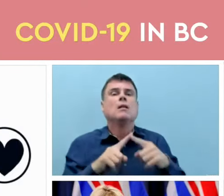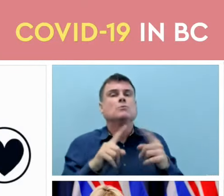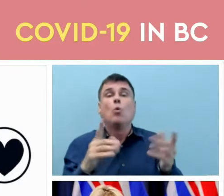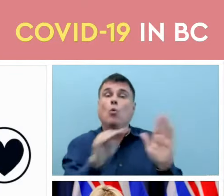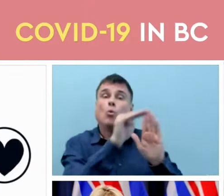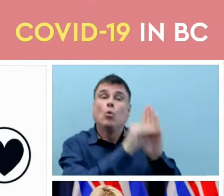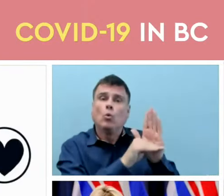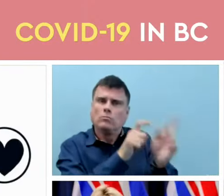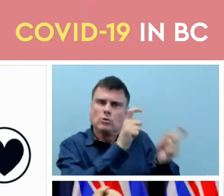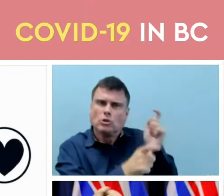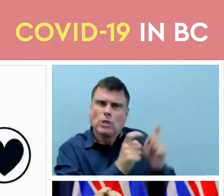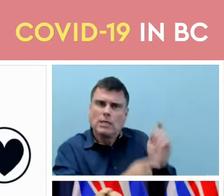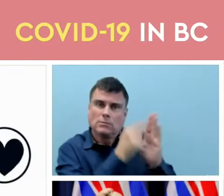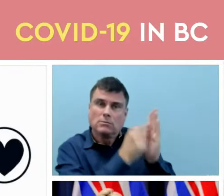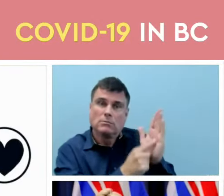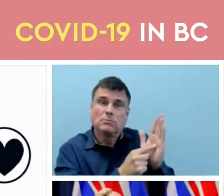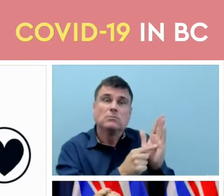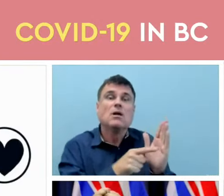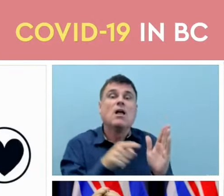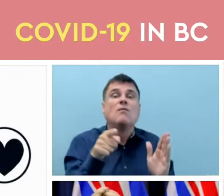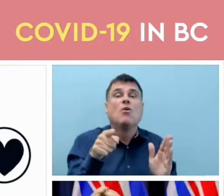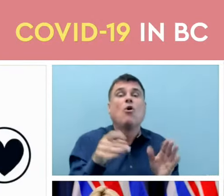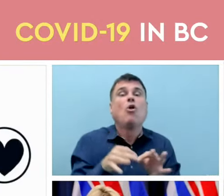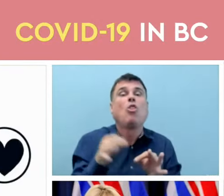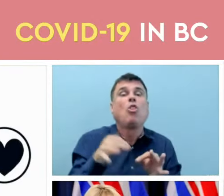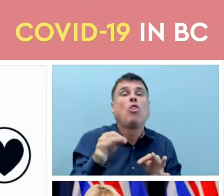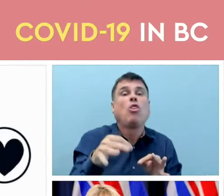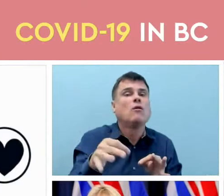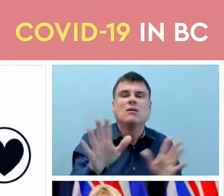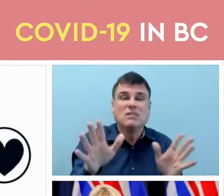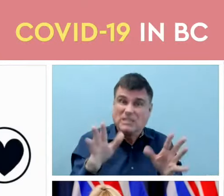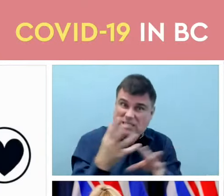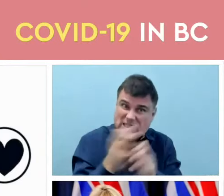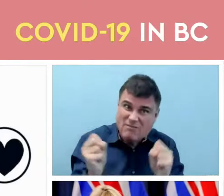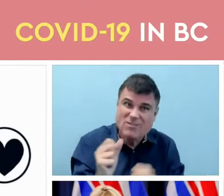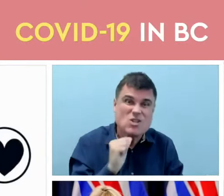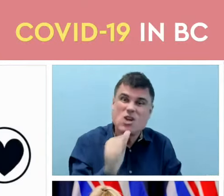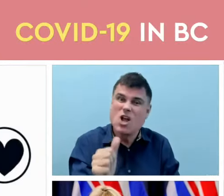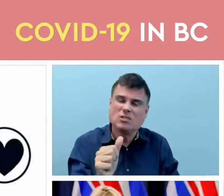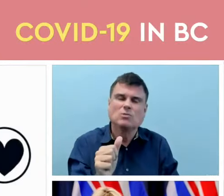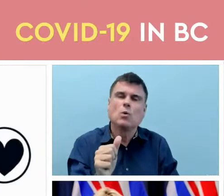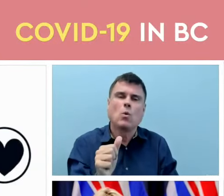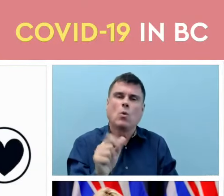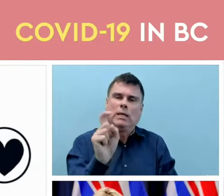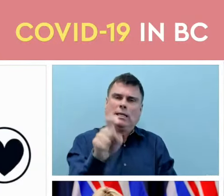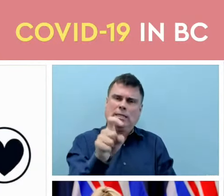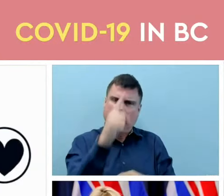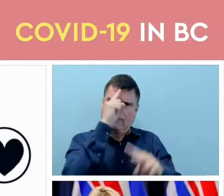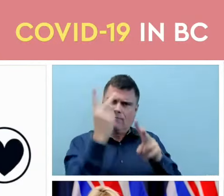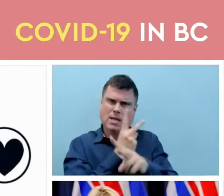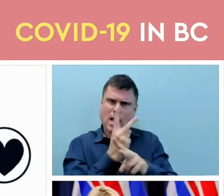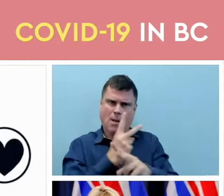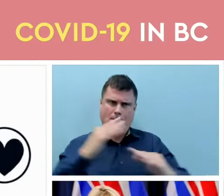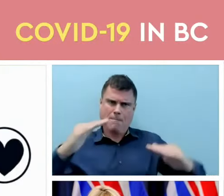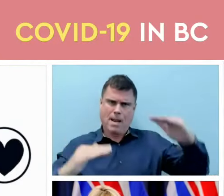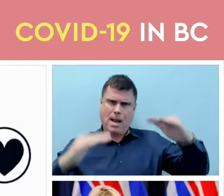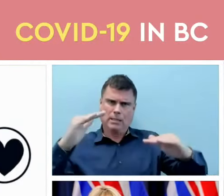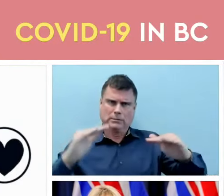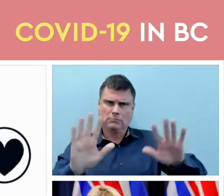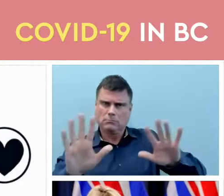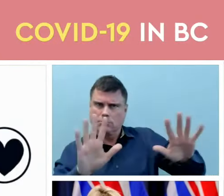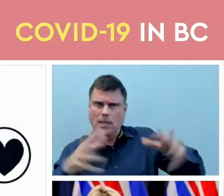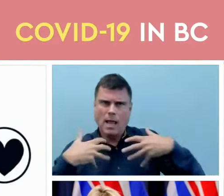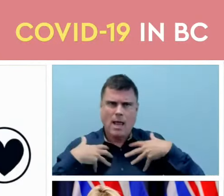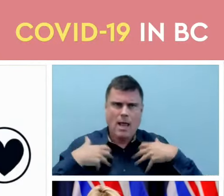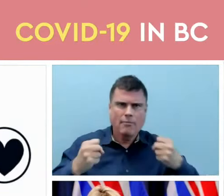all the time. So it is something that we need to find this balance and I believe as we are transitioning through